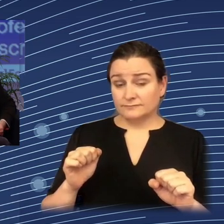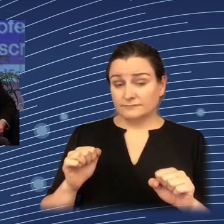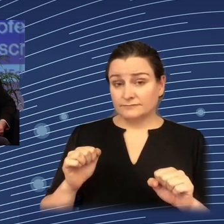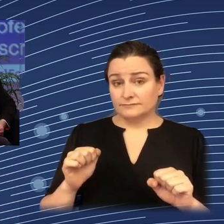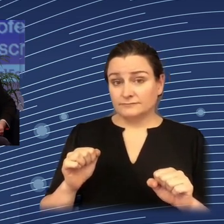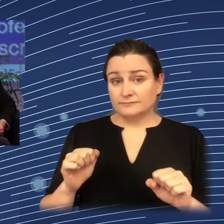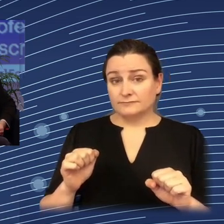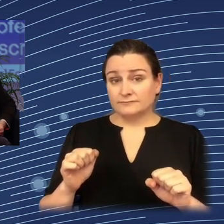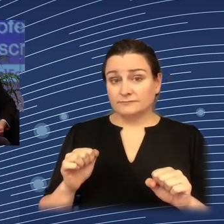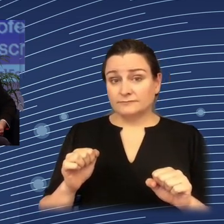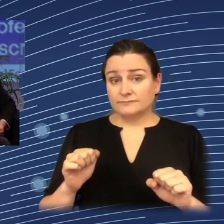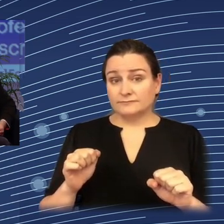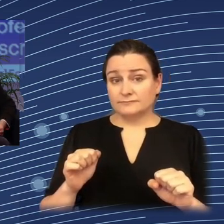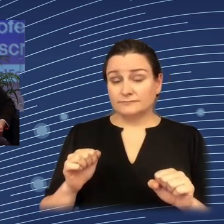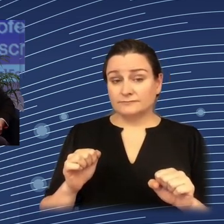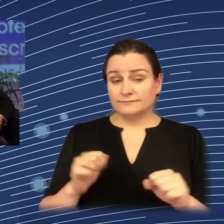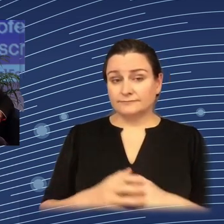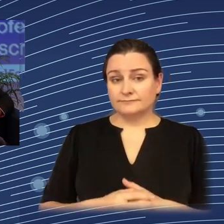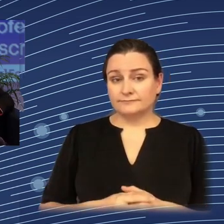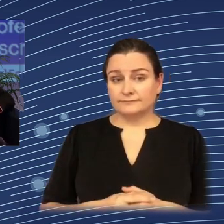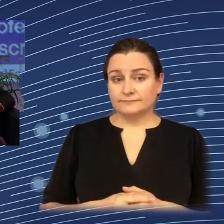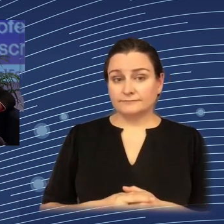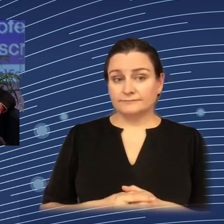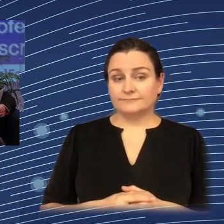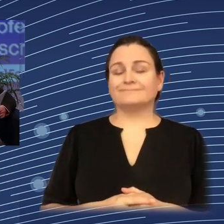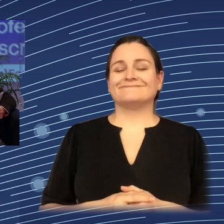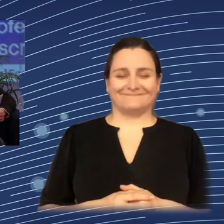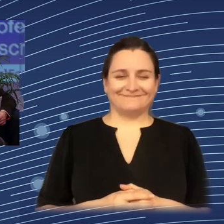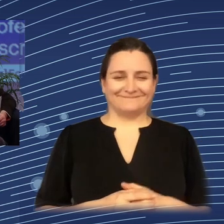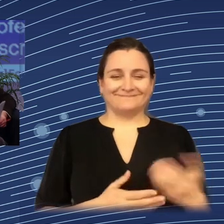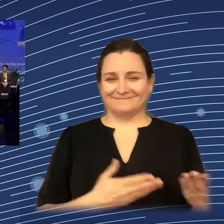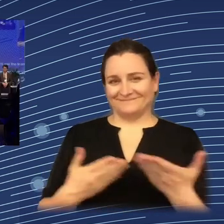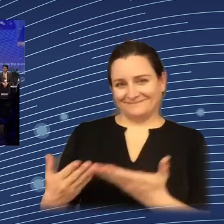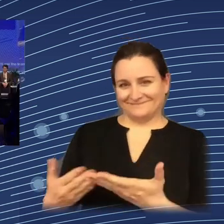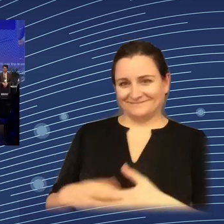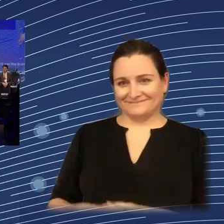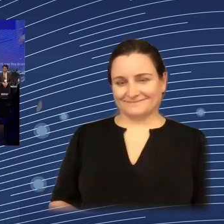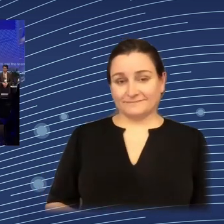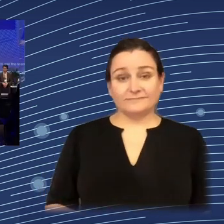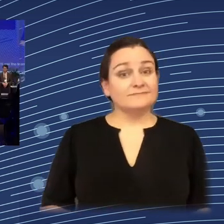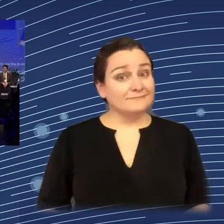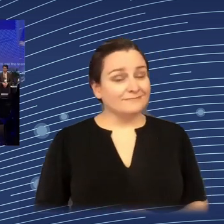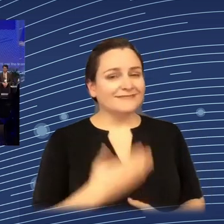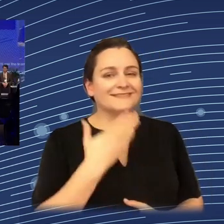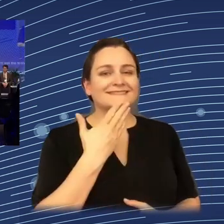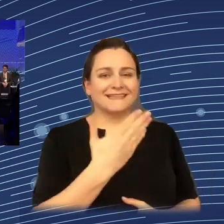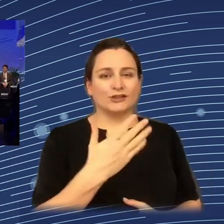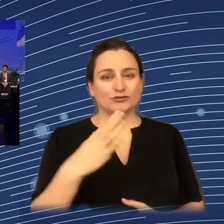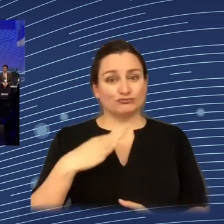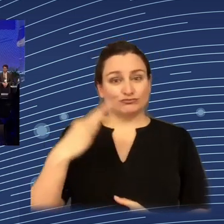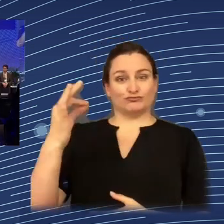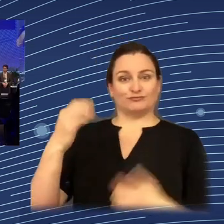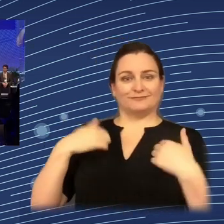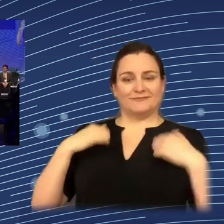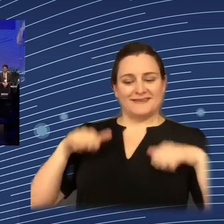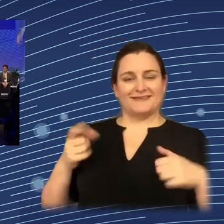Yes. Marzia, please, the floor is yours. So thanks Andrea for inviting me and very nice to see so many